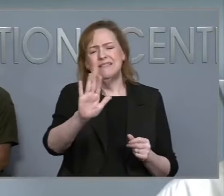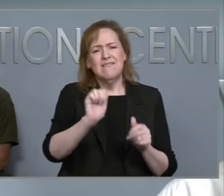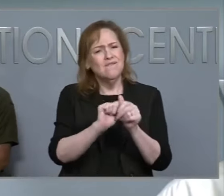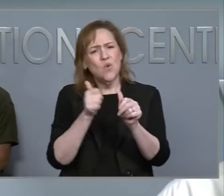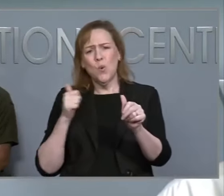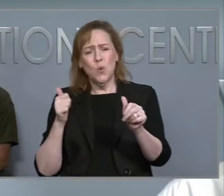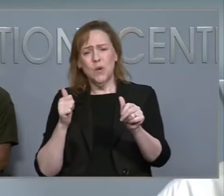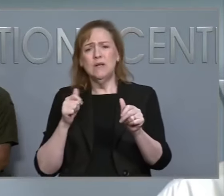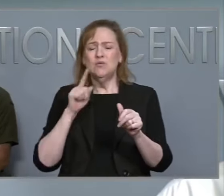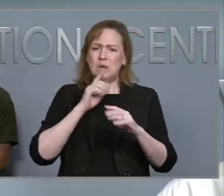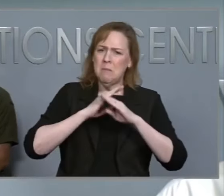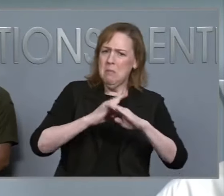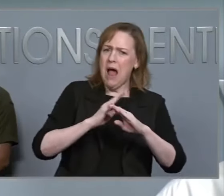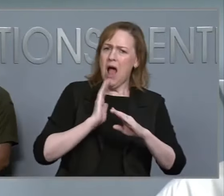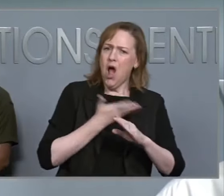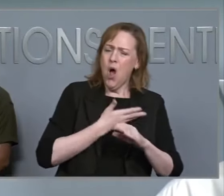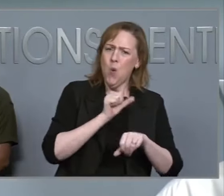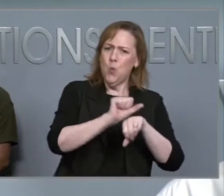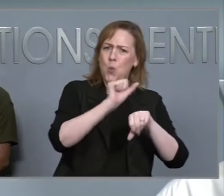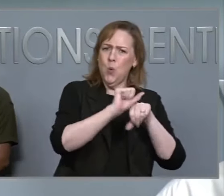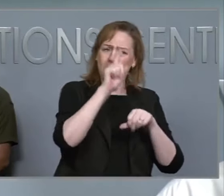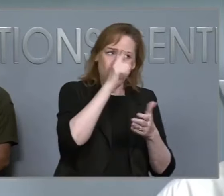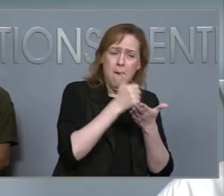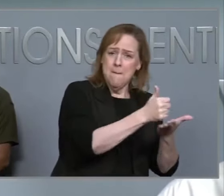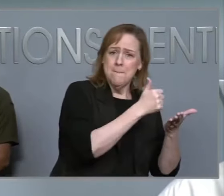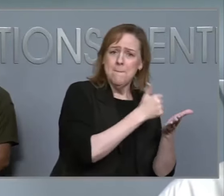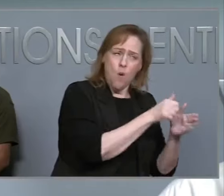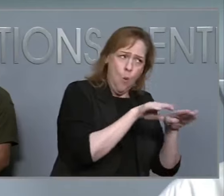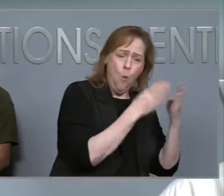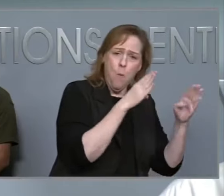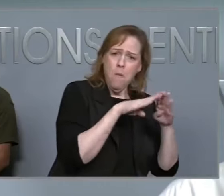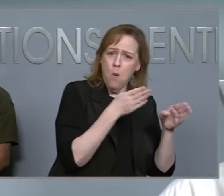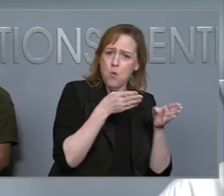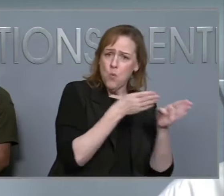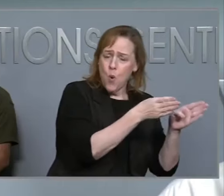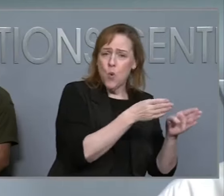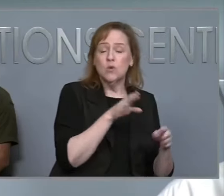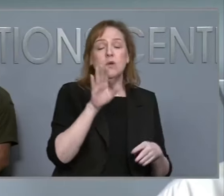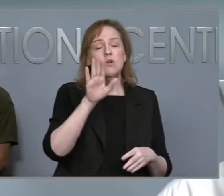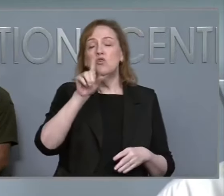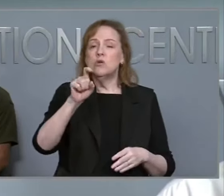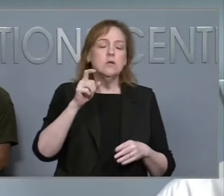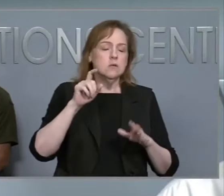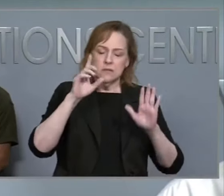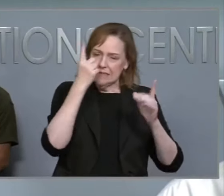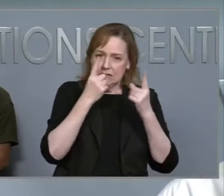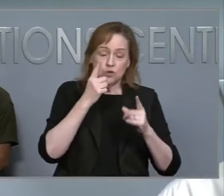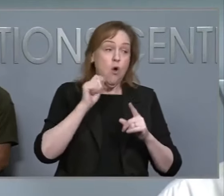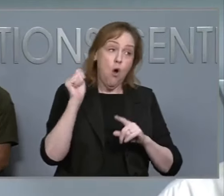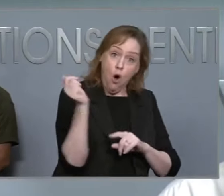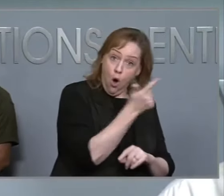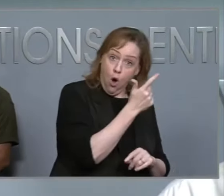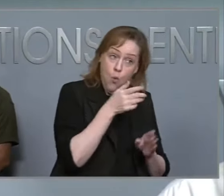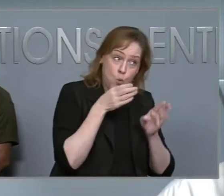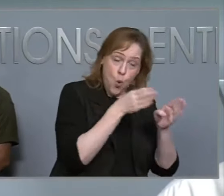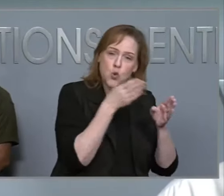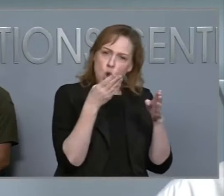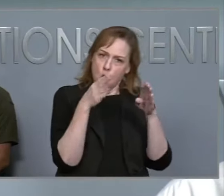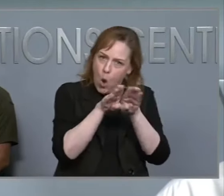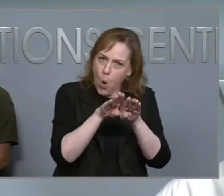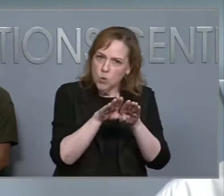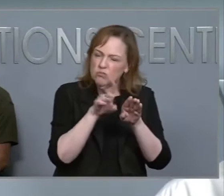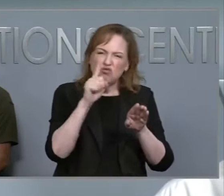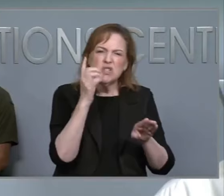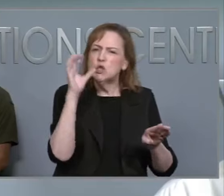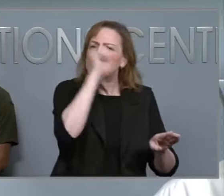main message is simple. Consider all roads in western North Carolina to be closed until further notice. You can look for